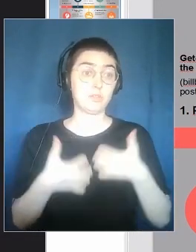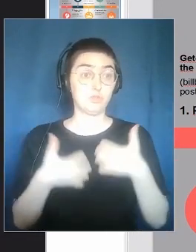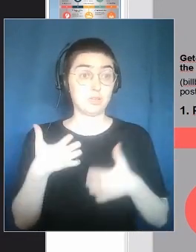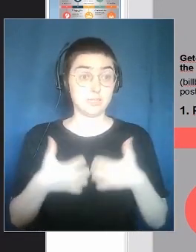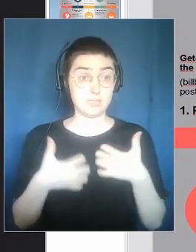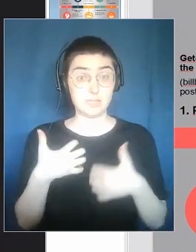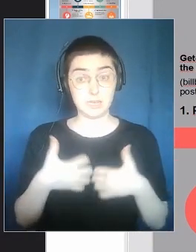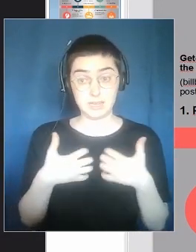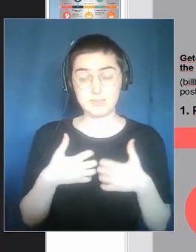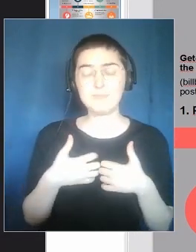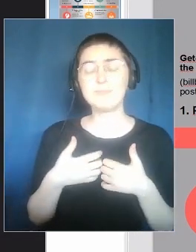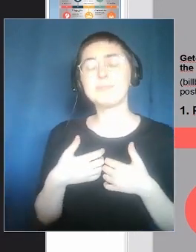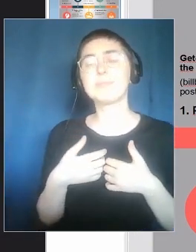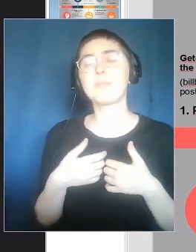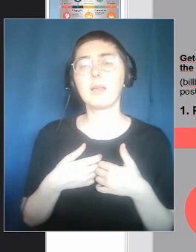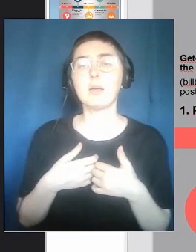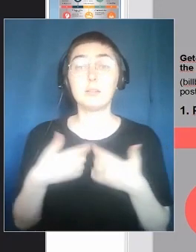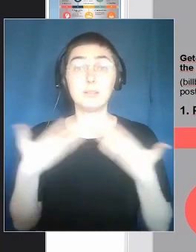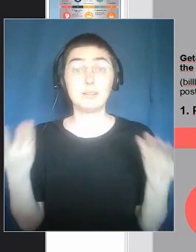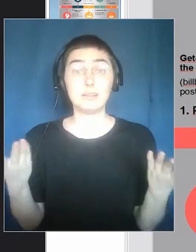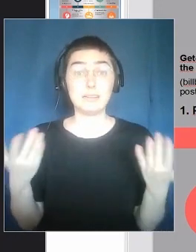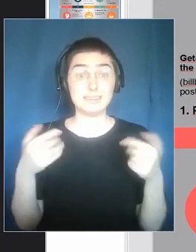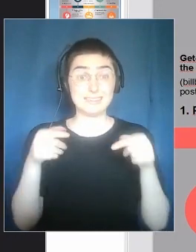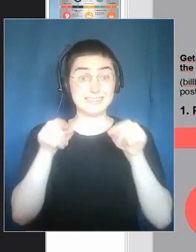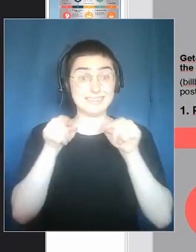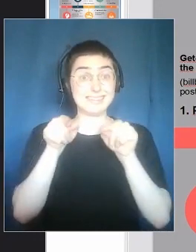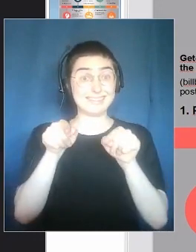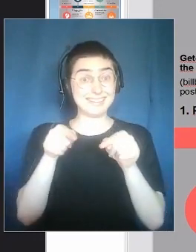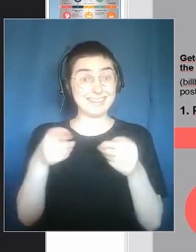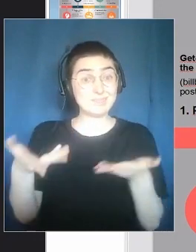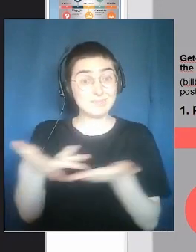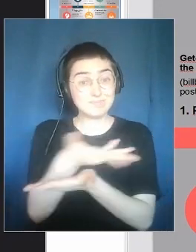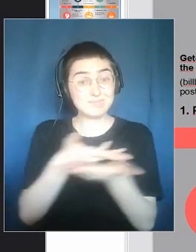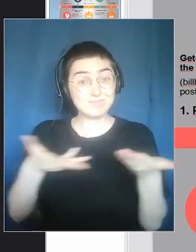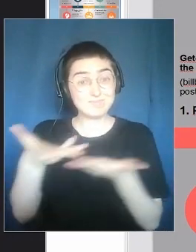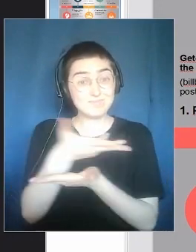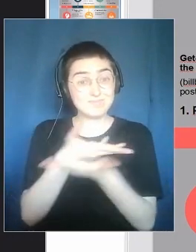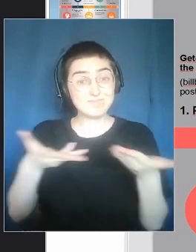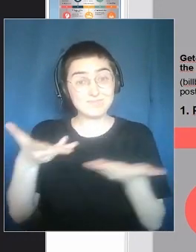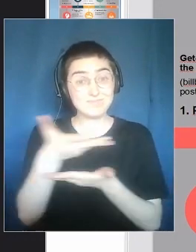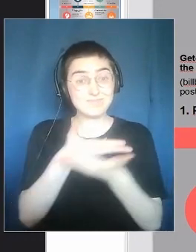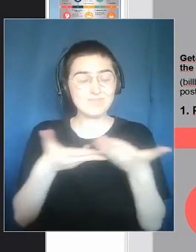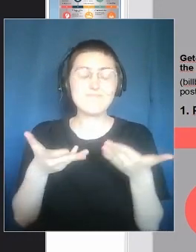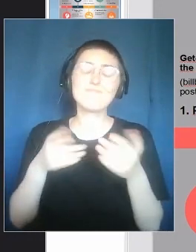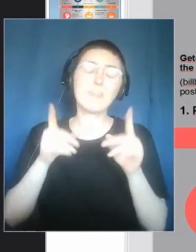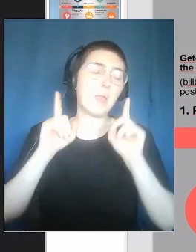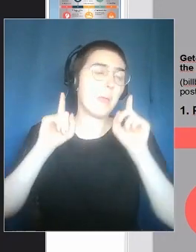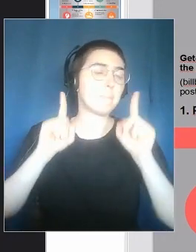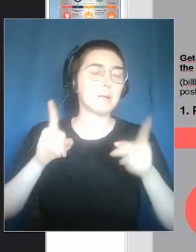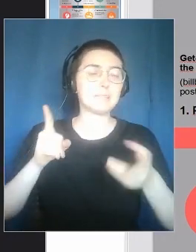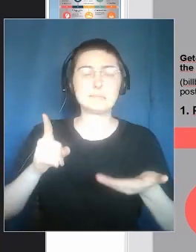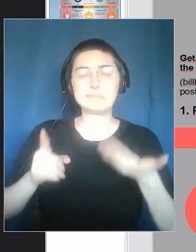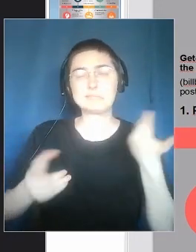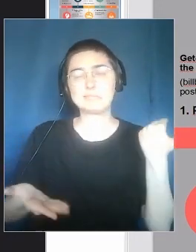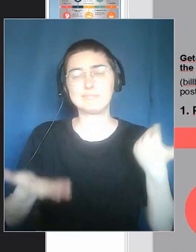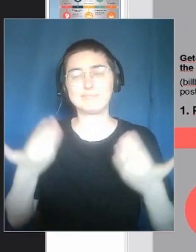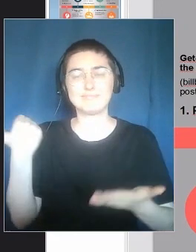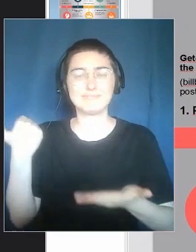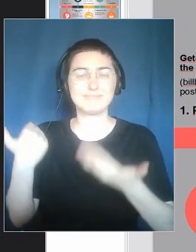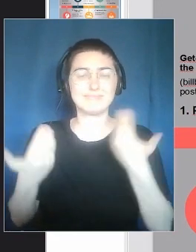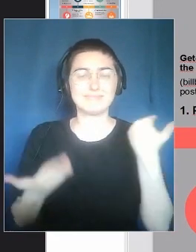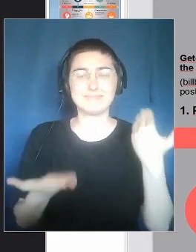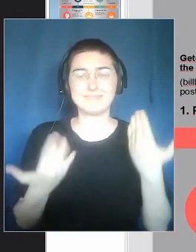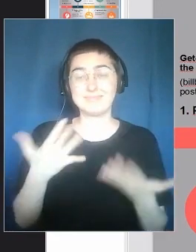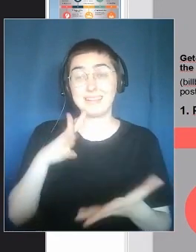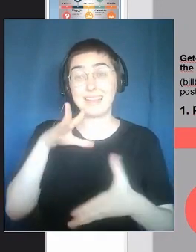talked about that was also talked to us will probably be part of the silent place. Because we